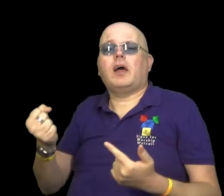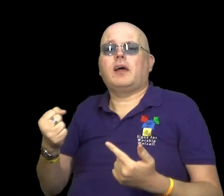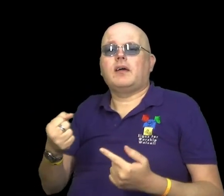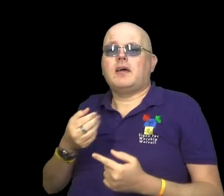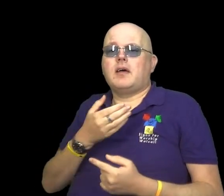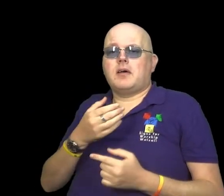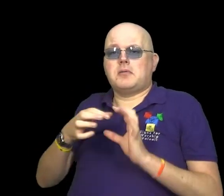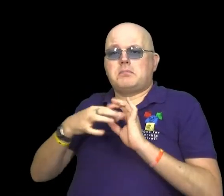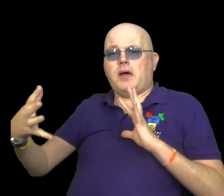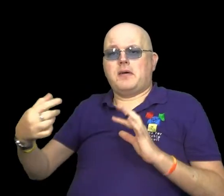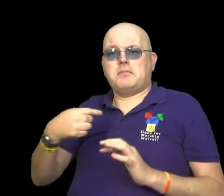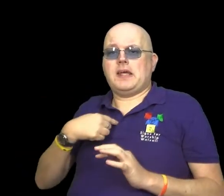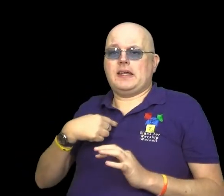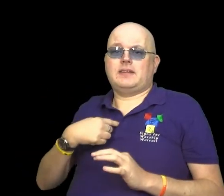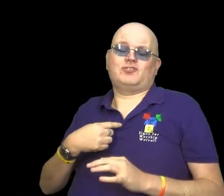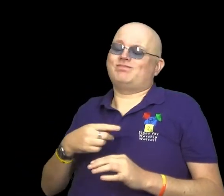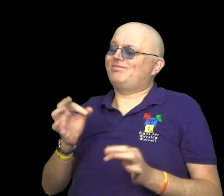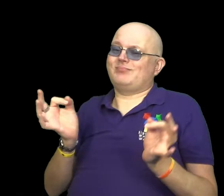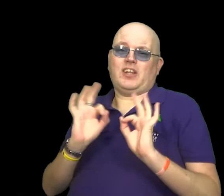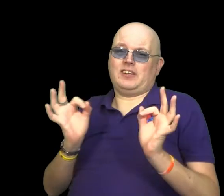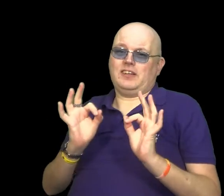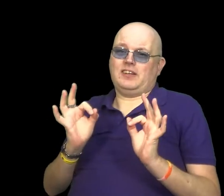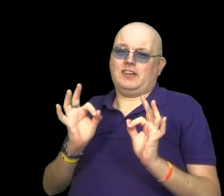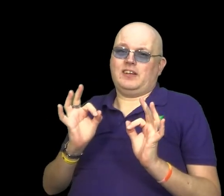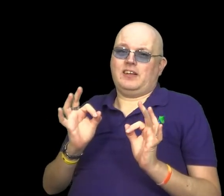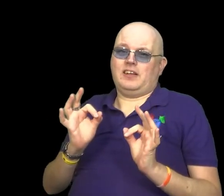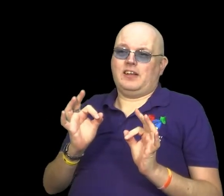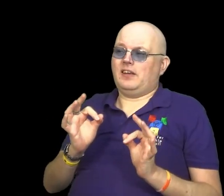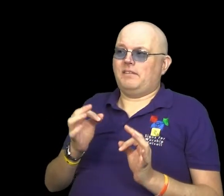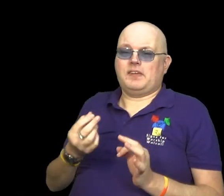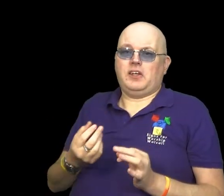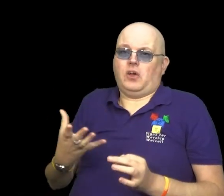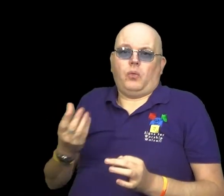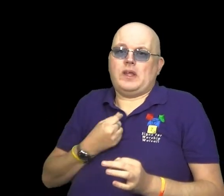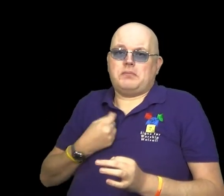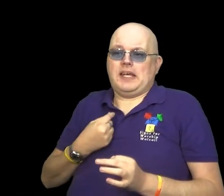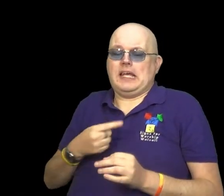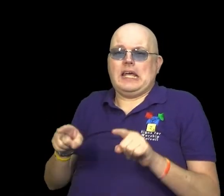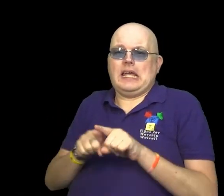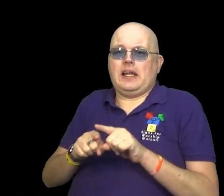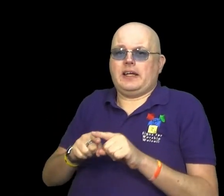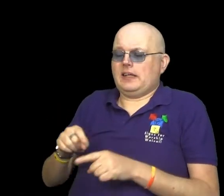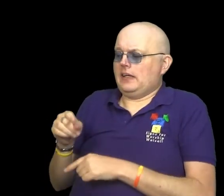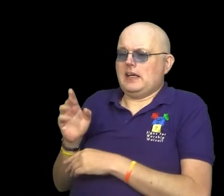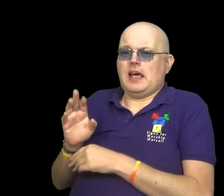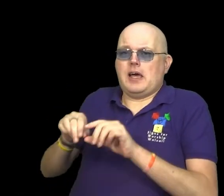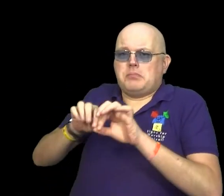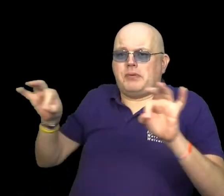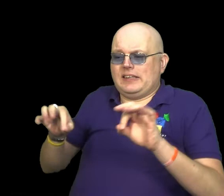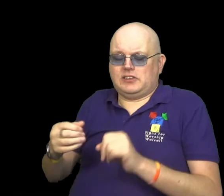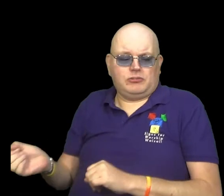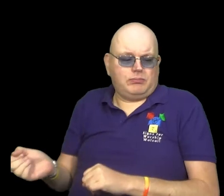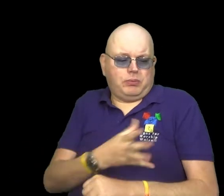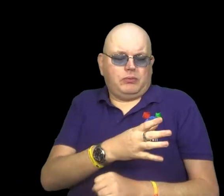me, you can do nothing. If you do not remain in me, you are like a branch that is thrown away and withers.